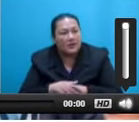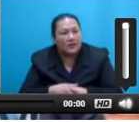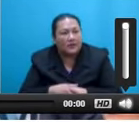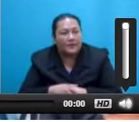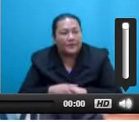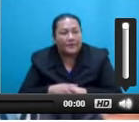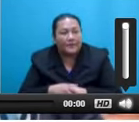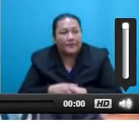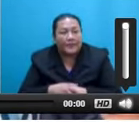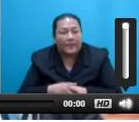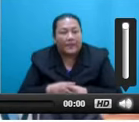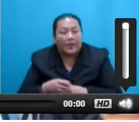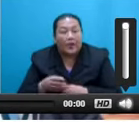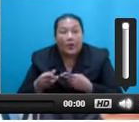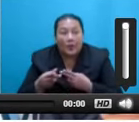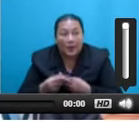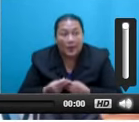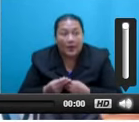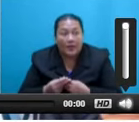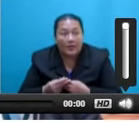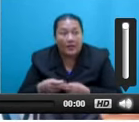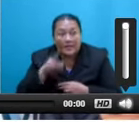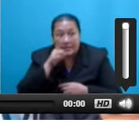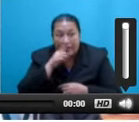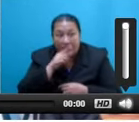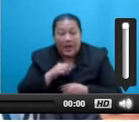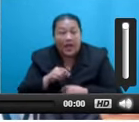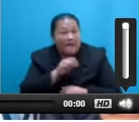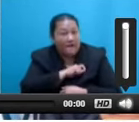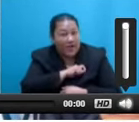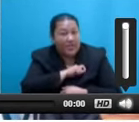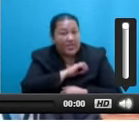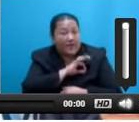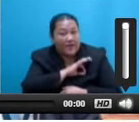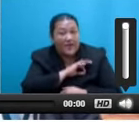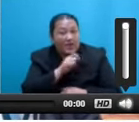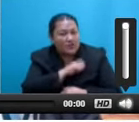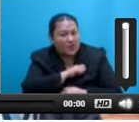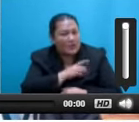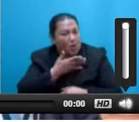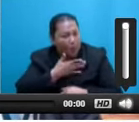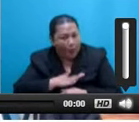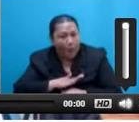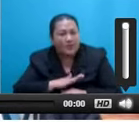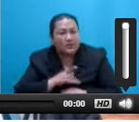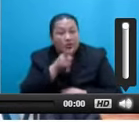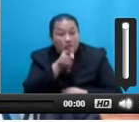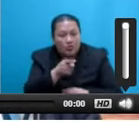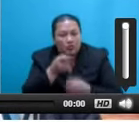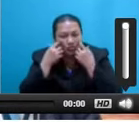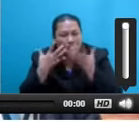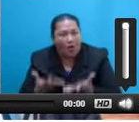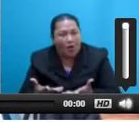with the mandate of the people but a sheer act of betrayal of the faith and trust of all those who voted this Government into office. And thirdly,